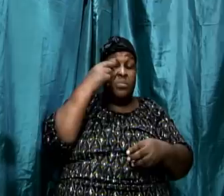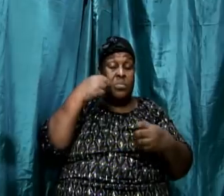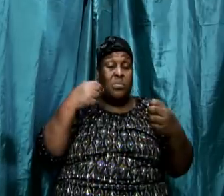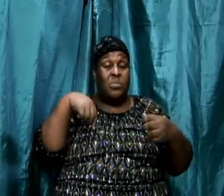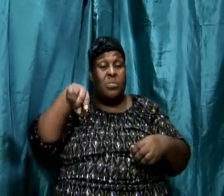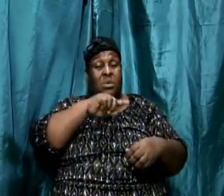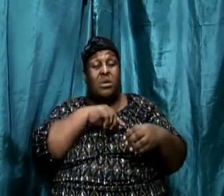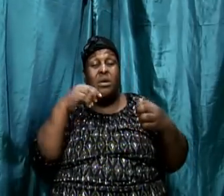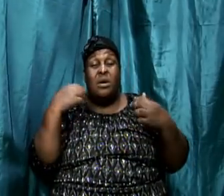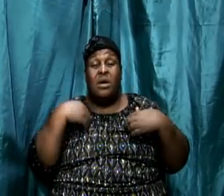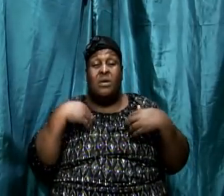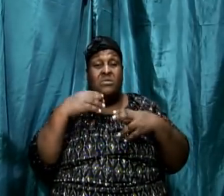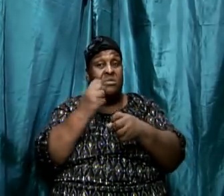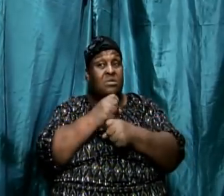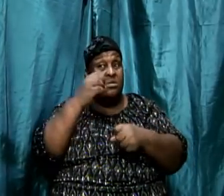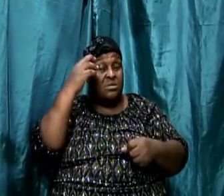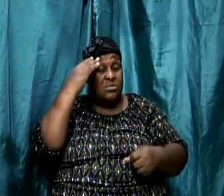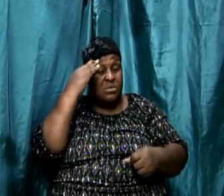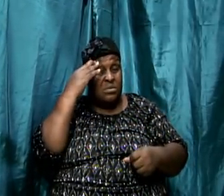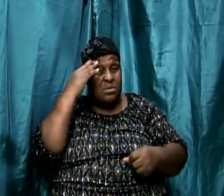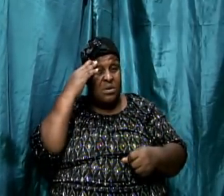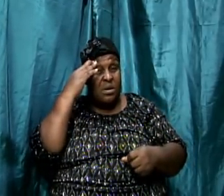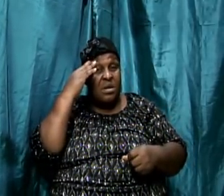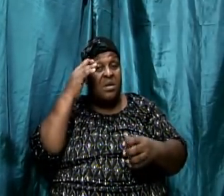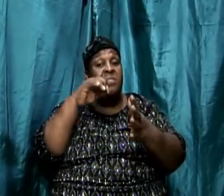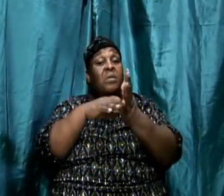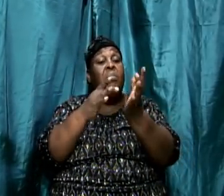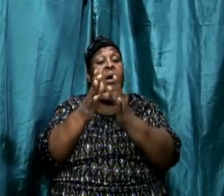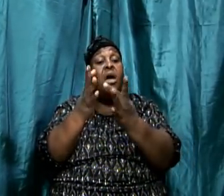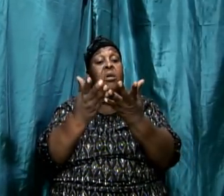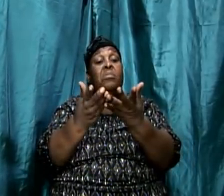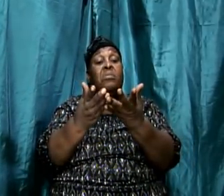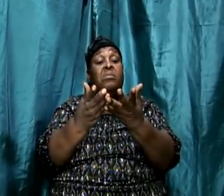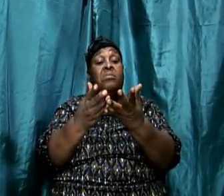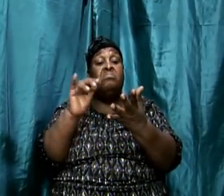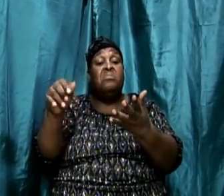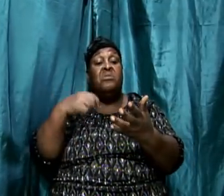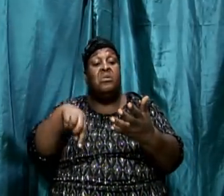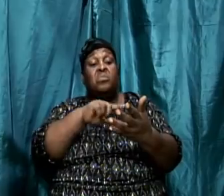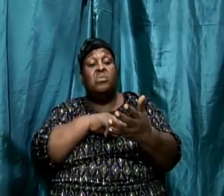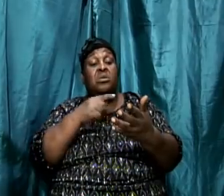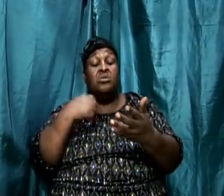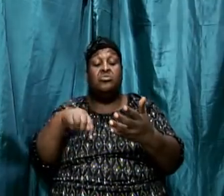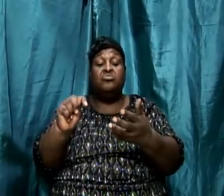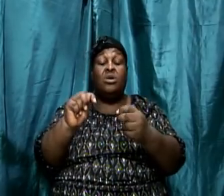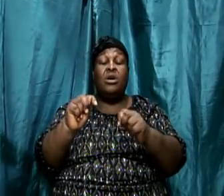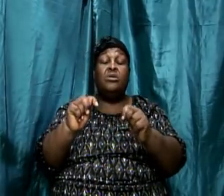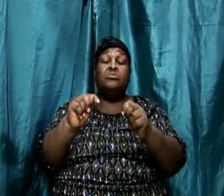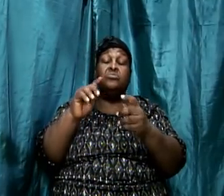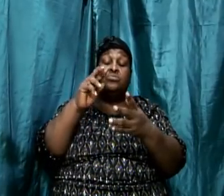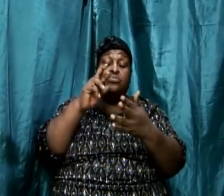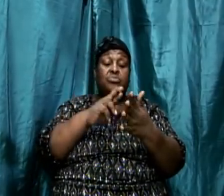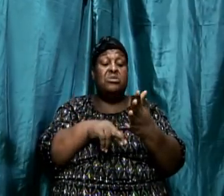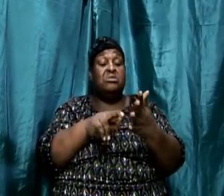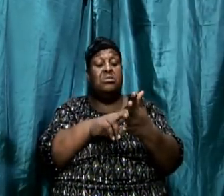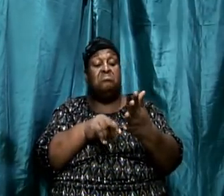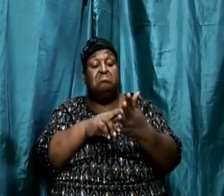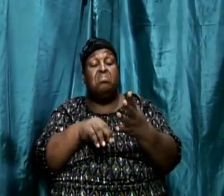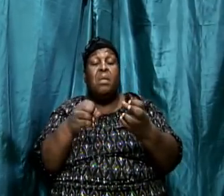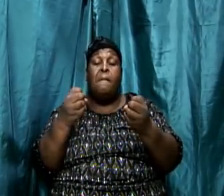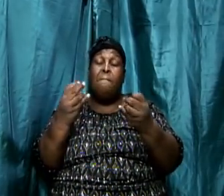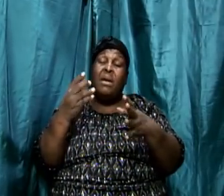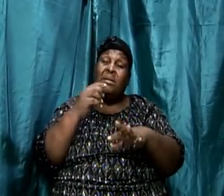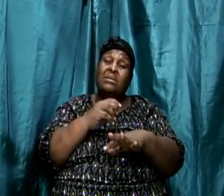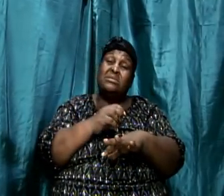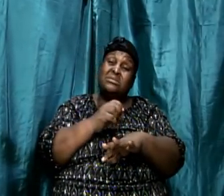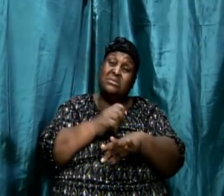read. Praise God. I hope that we get that. So, for example, a lot of us, a lot of things that we do